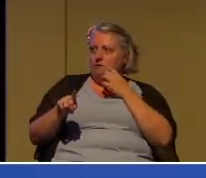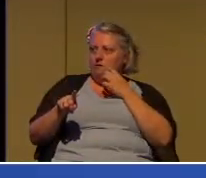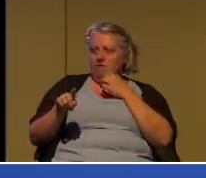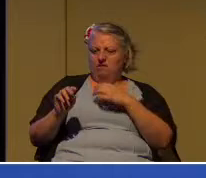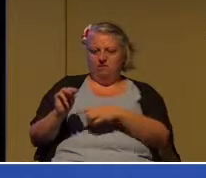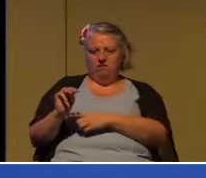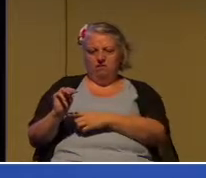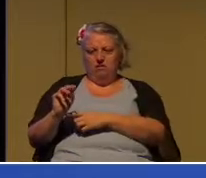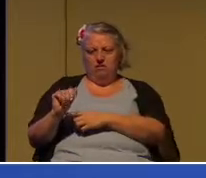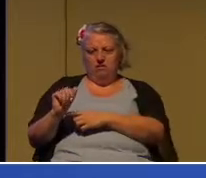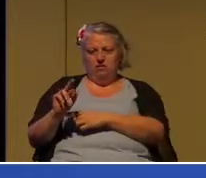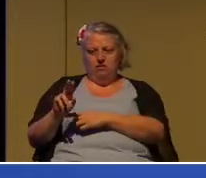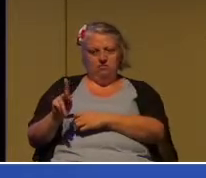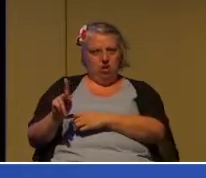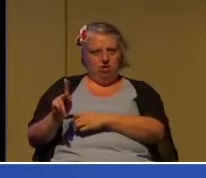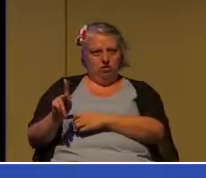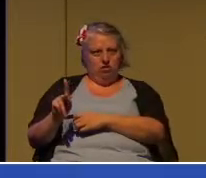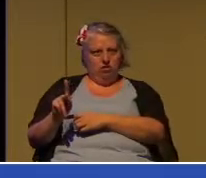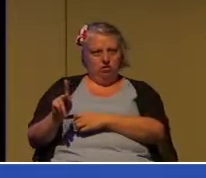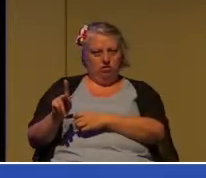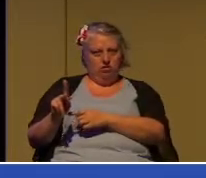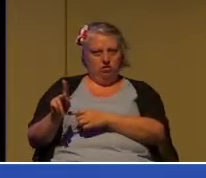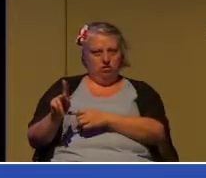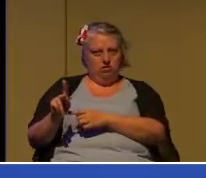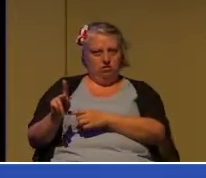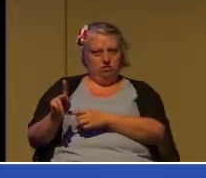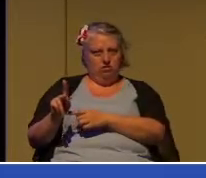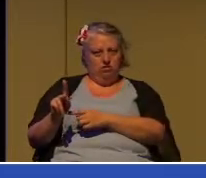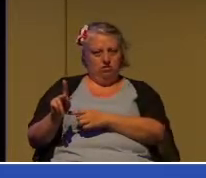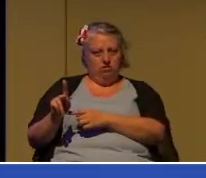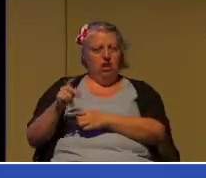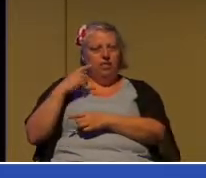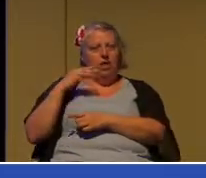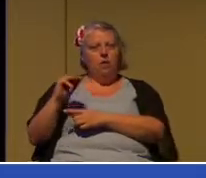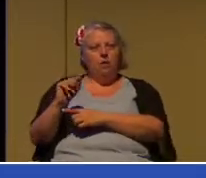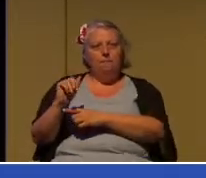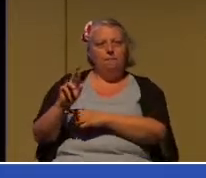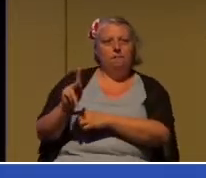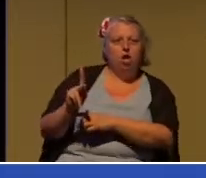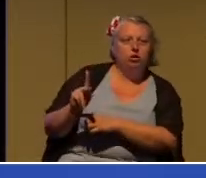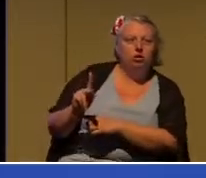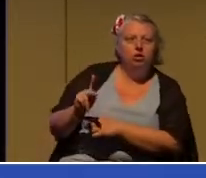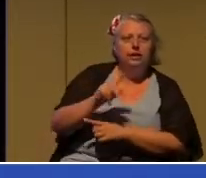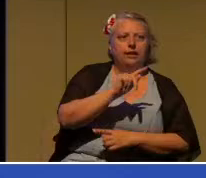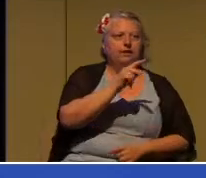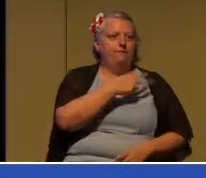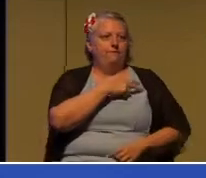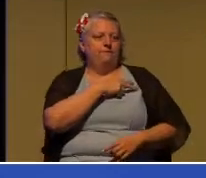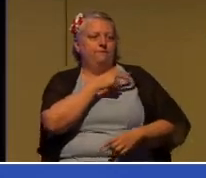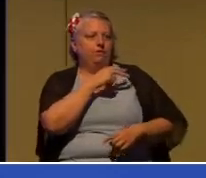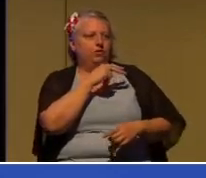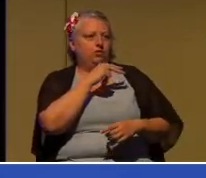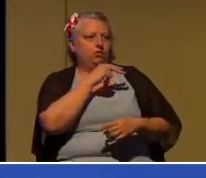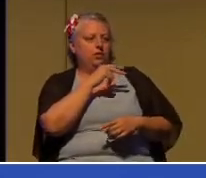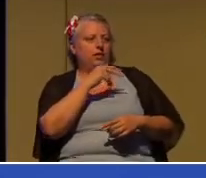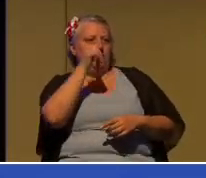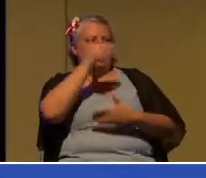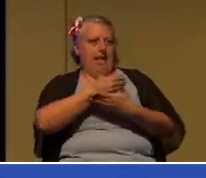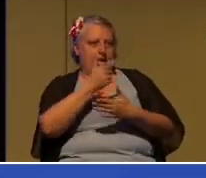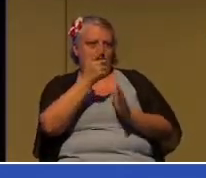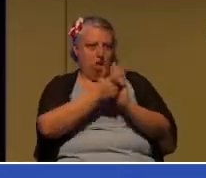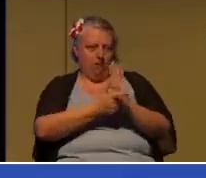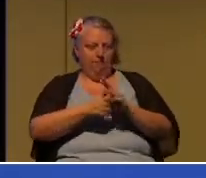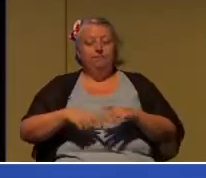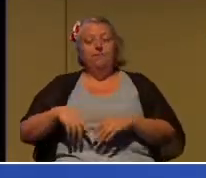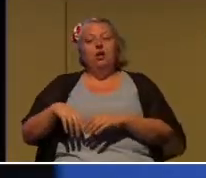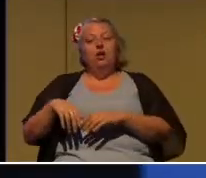village of hope in New Brunswick. And he was not only on council, but he was chair of council. He couldn't just come to us